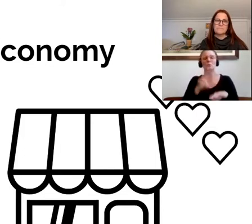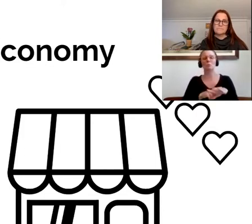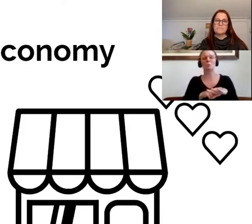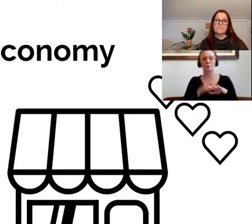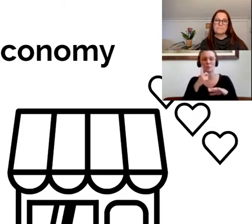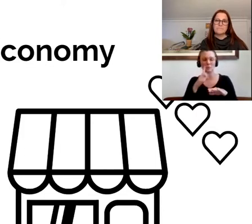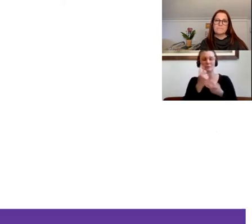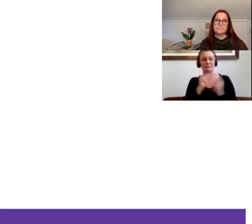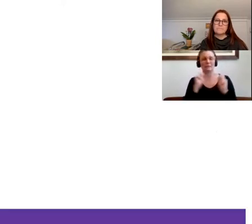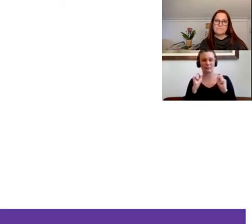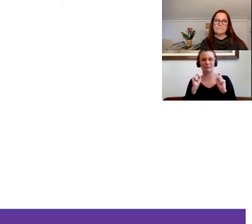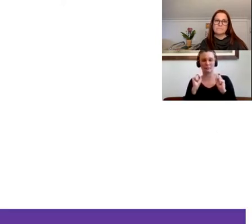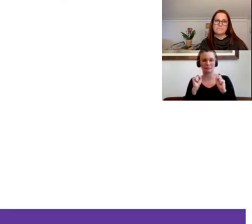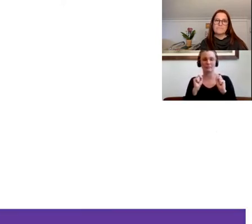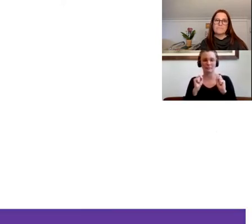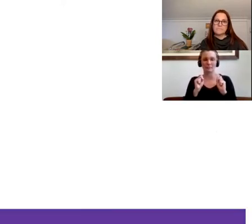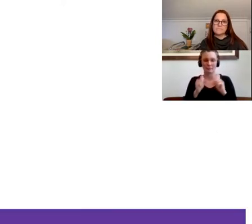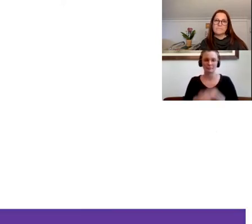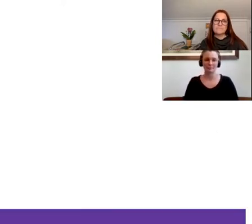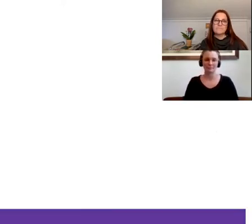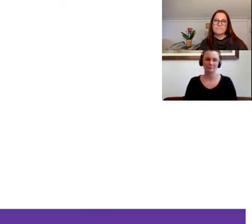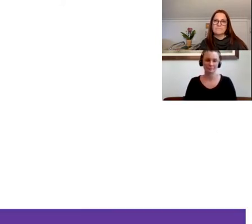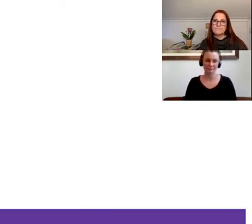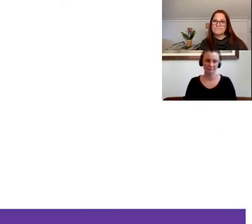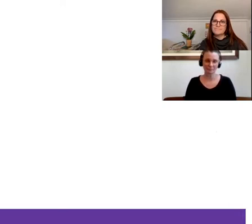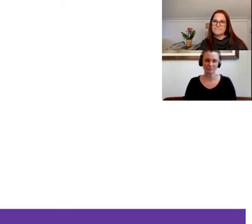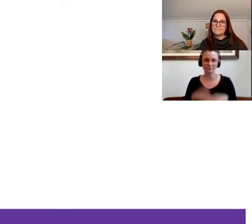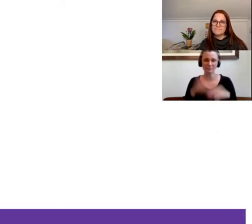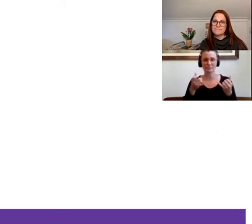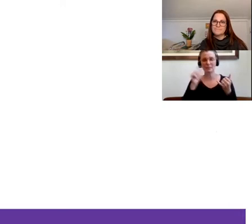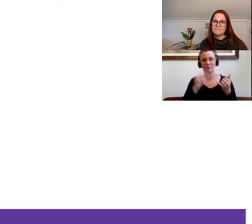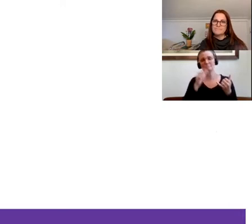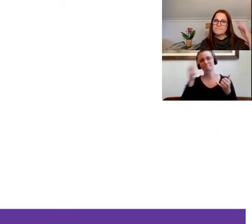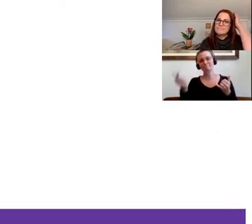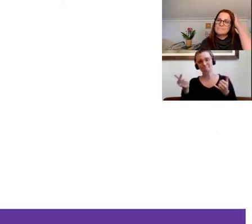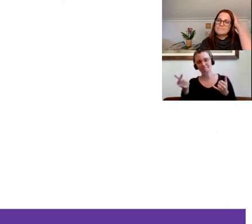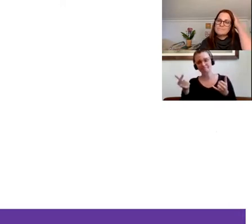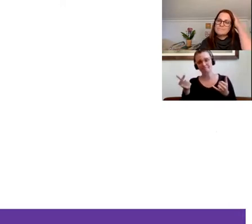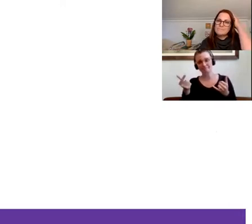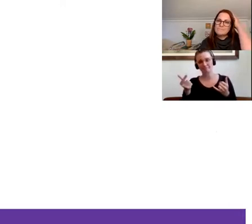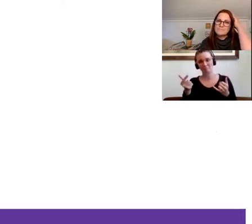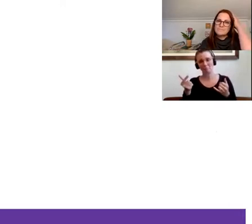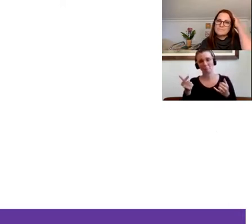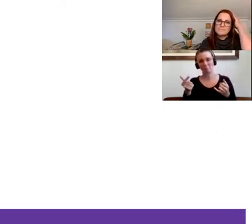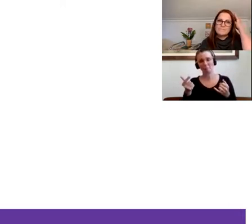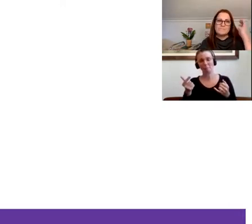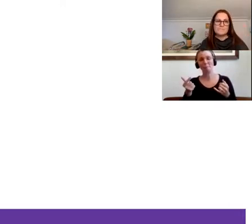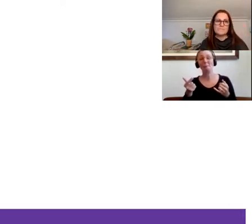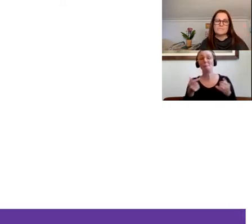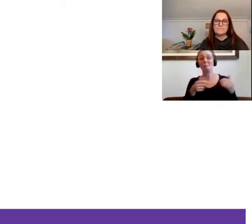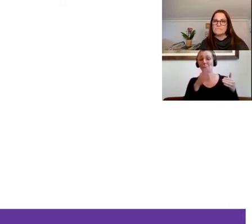will be or should be. So I'm going to hand off this part of the presentation. And again, when we get to all the slides,